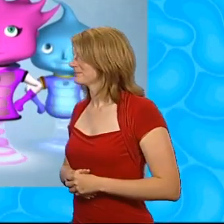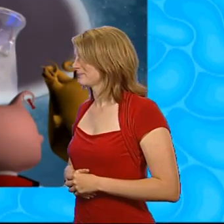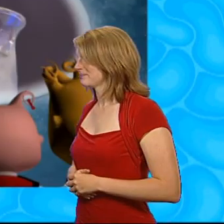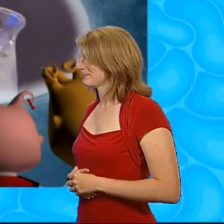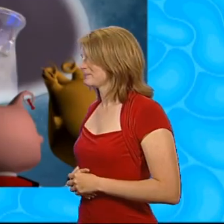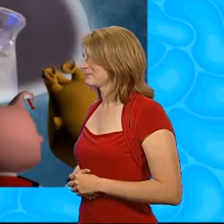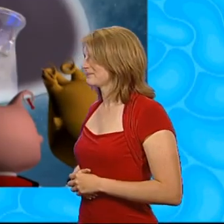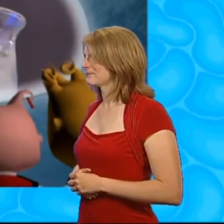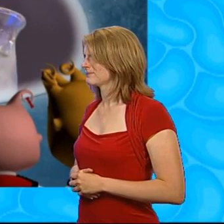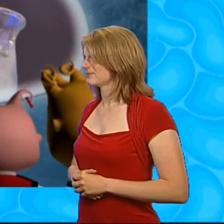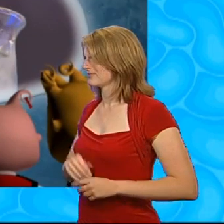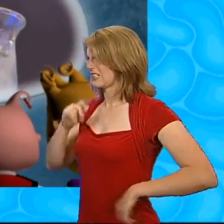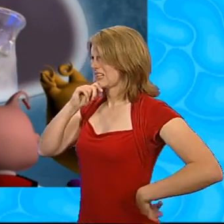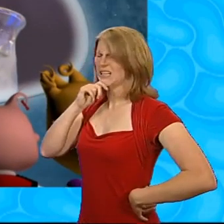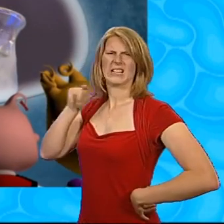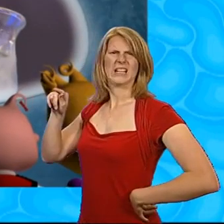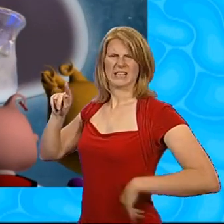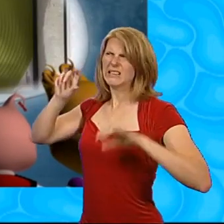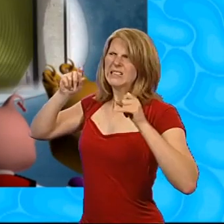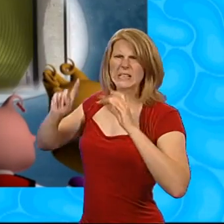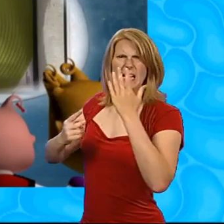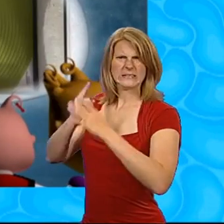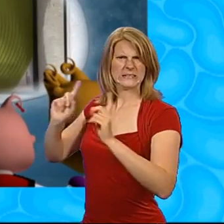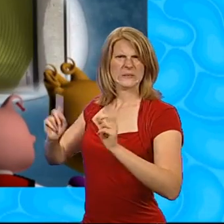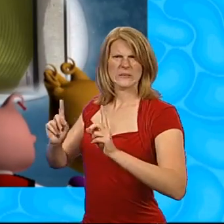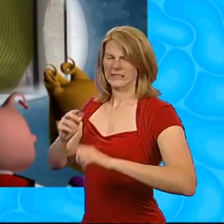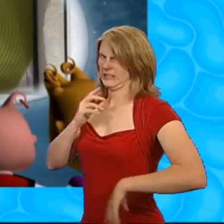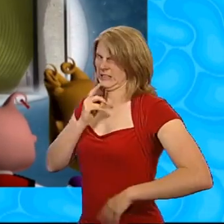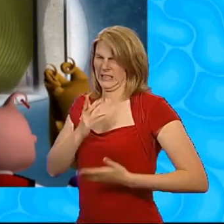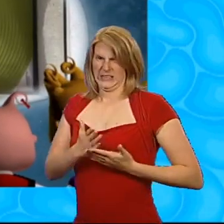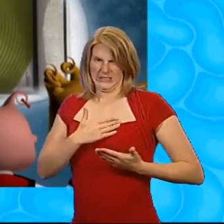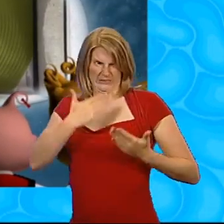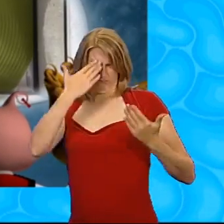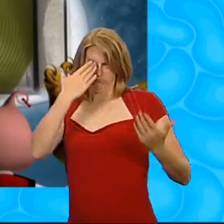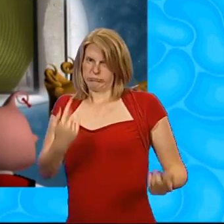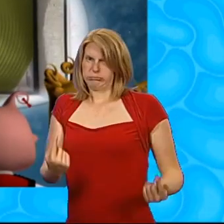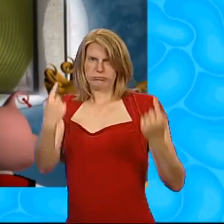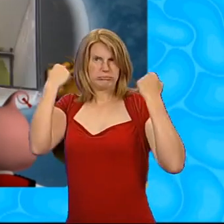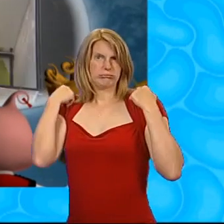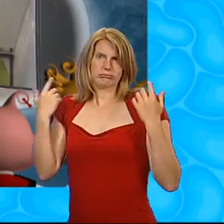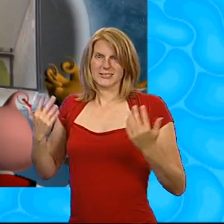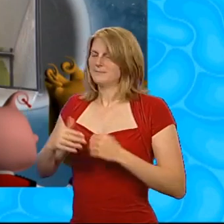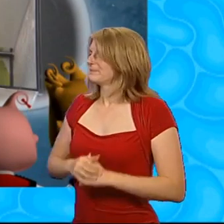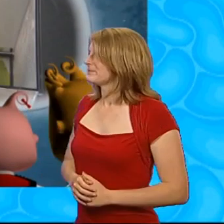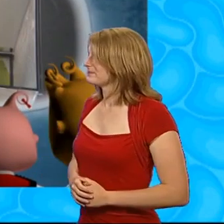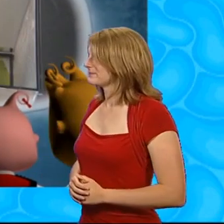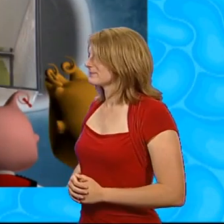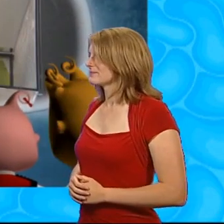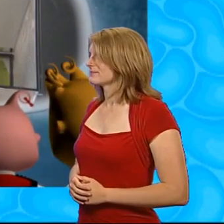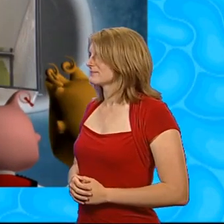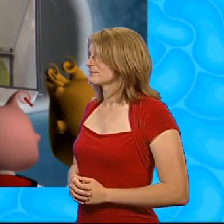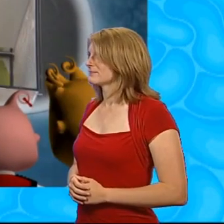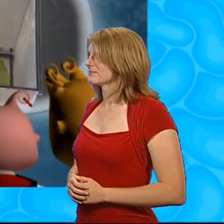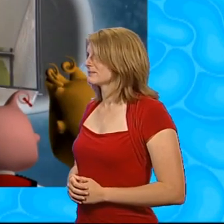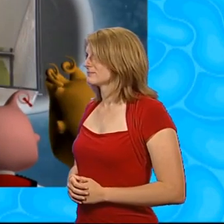Nina. What's Nina up to, Ollie? Well, to be honest, Bud, I'm not really sure. Don't fret,